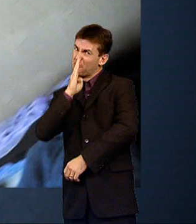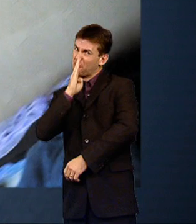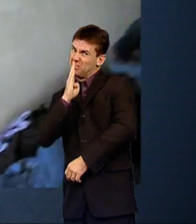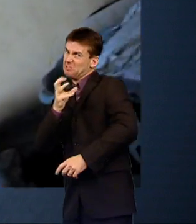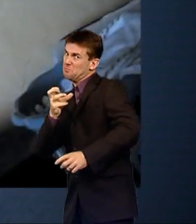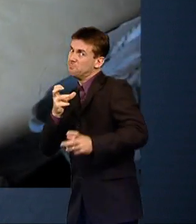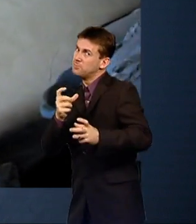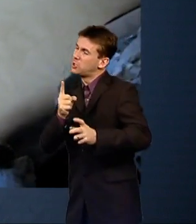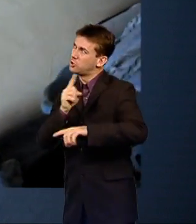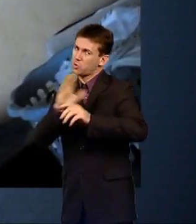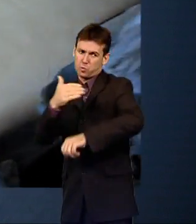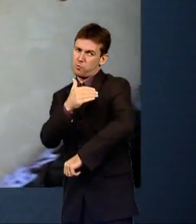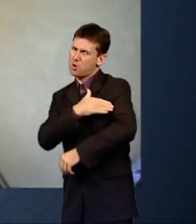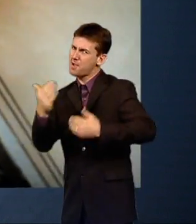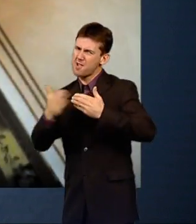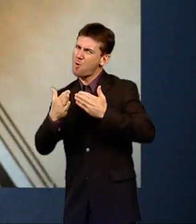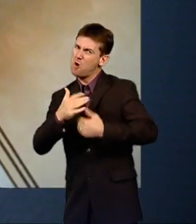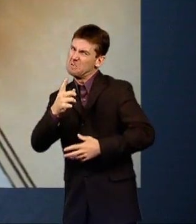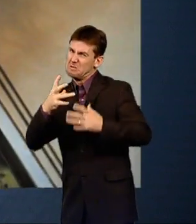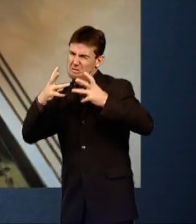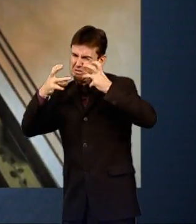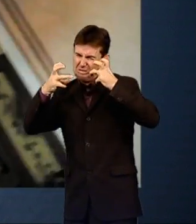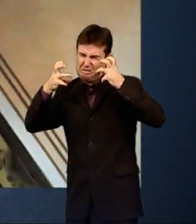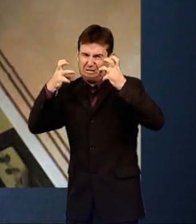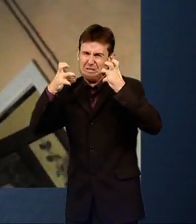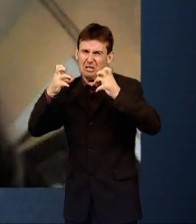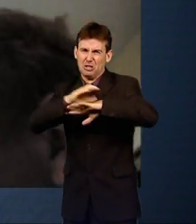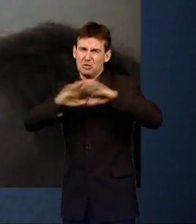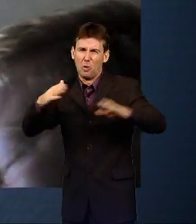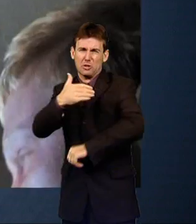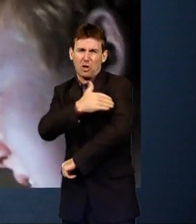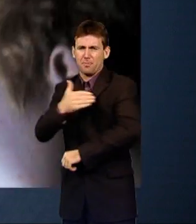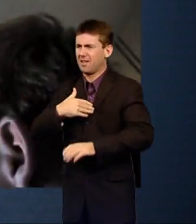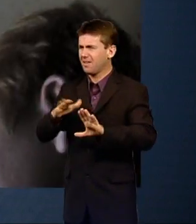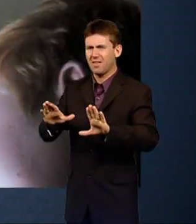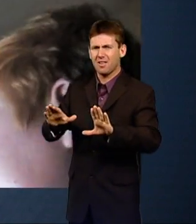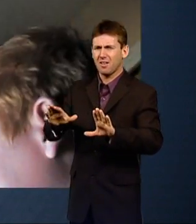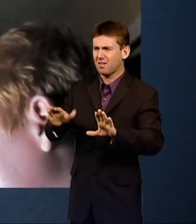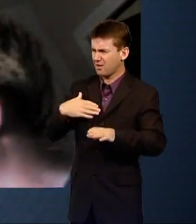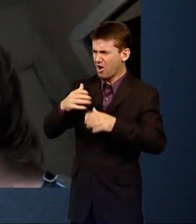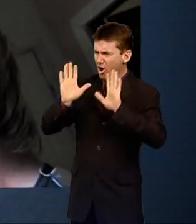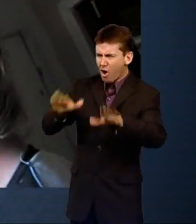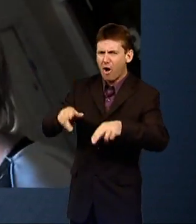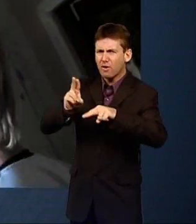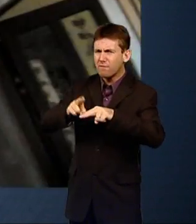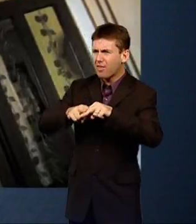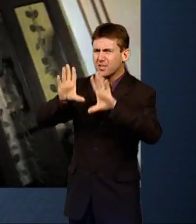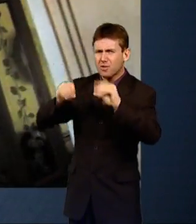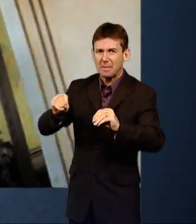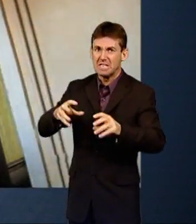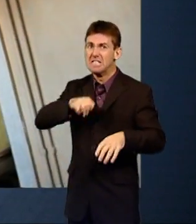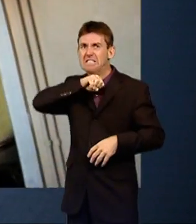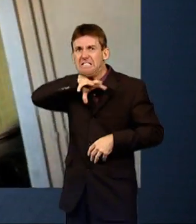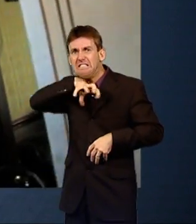Don't touch me any more. Just don't touch me. You better take your hands off your dad now. Get in there.